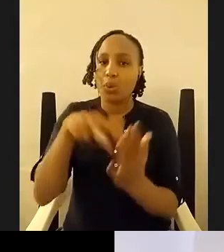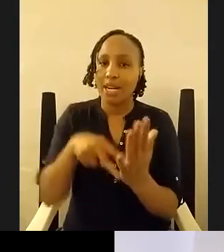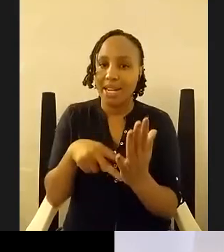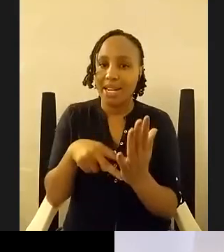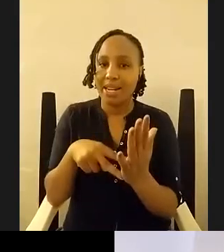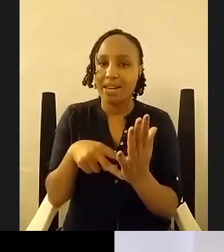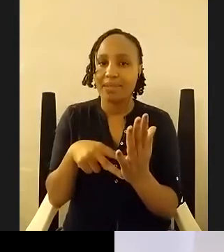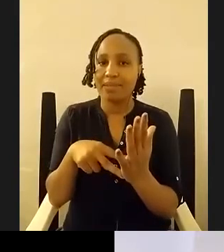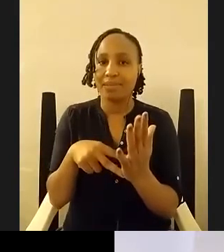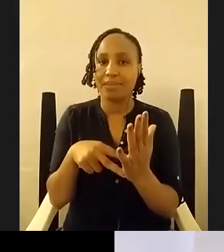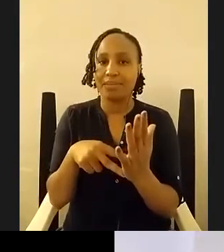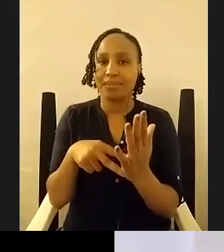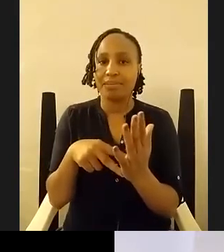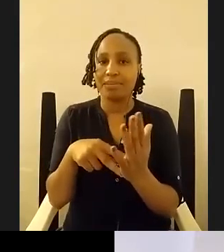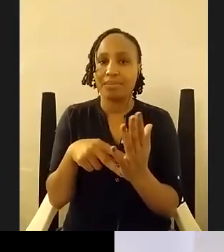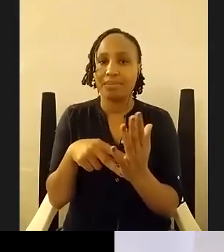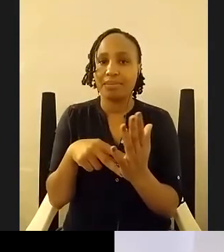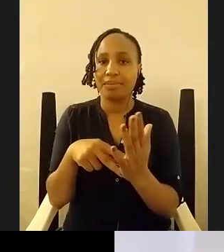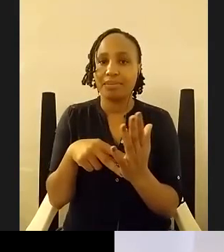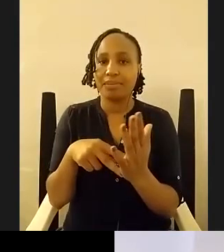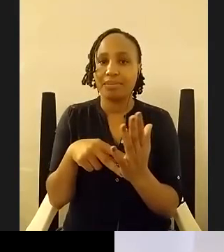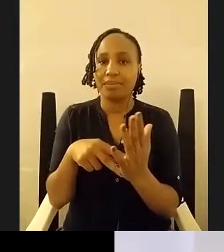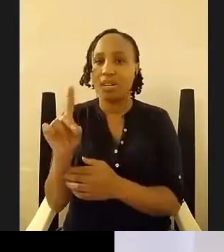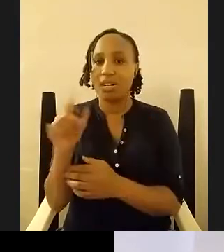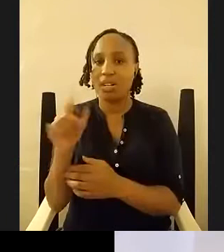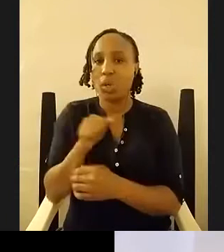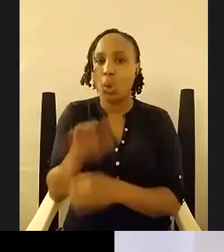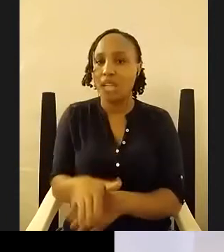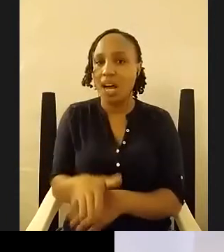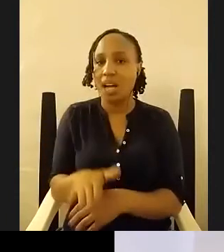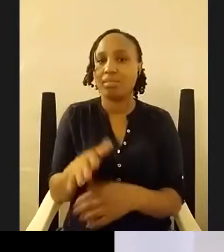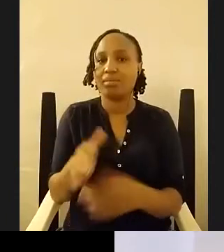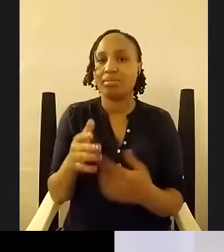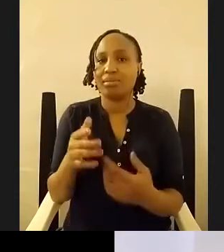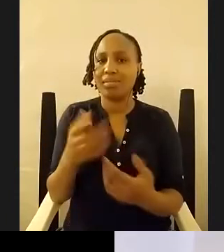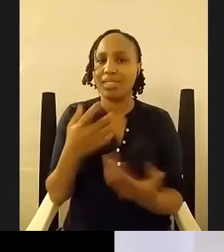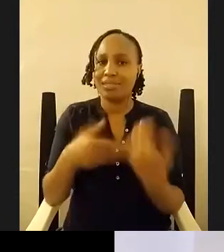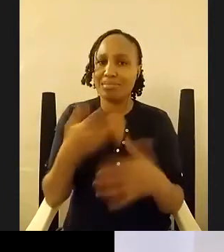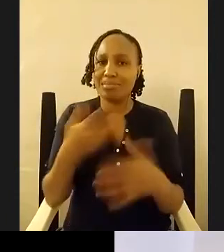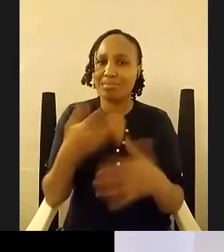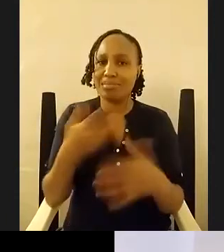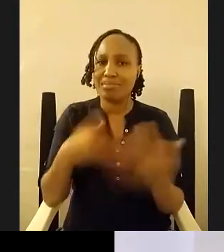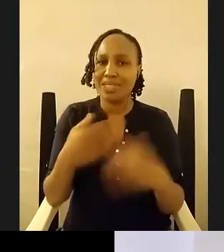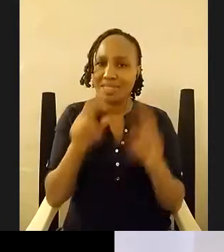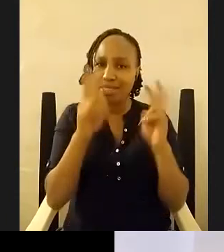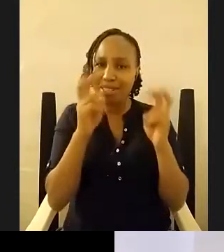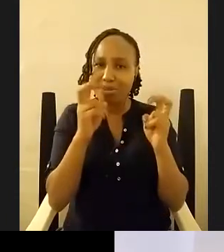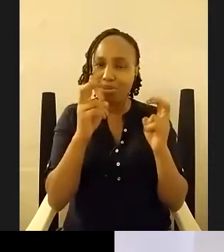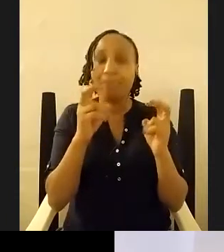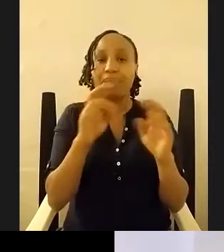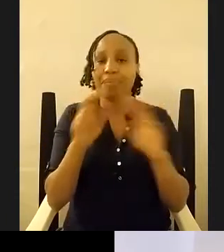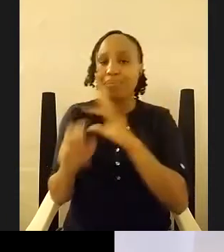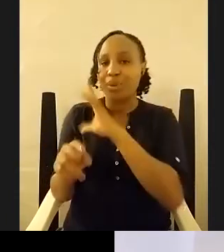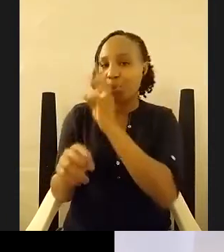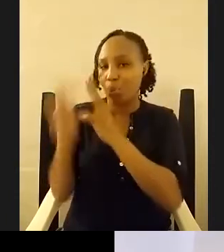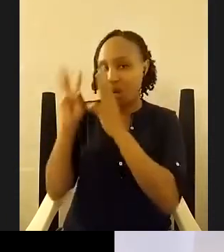of the octopus i i mixing up the title i'm sure yeah no worries no worries um but you read you read that story and there's a